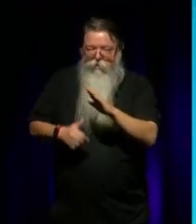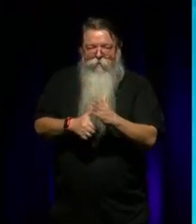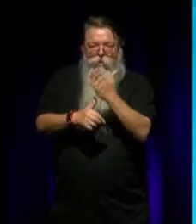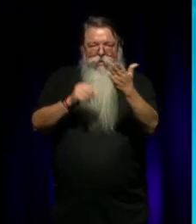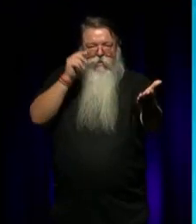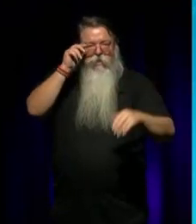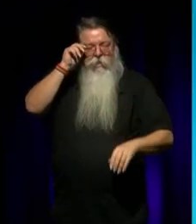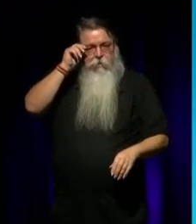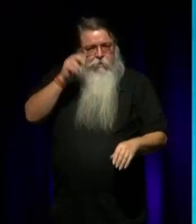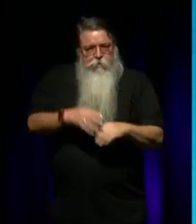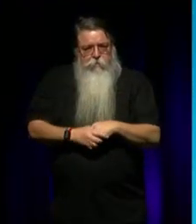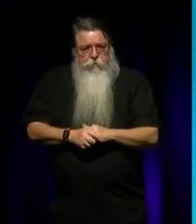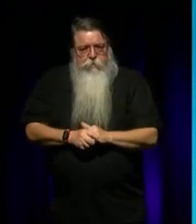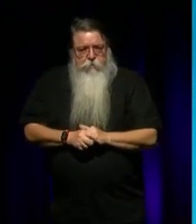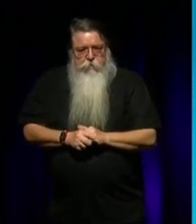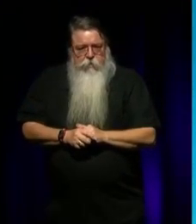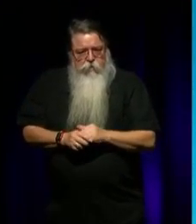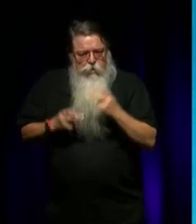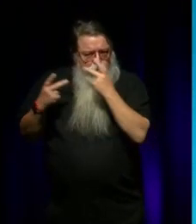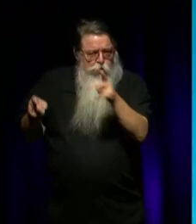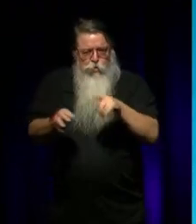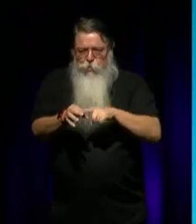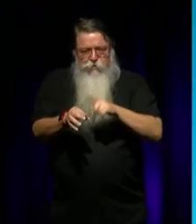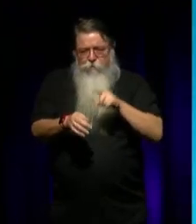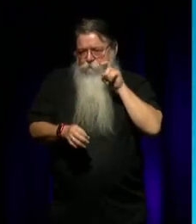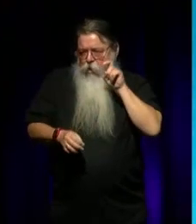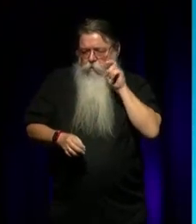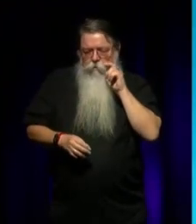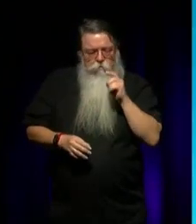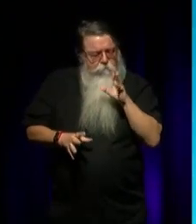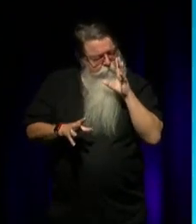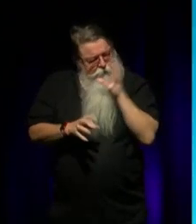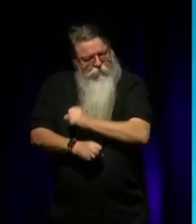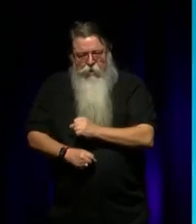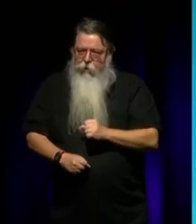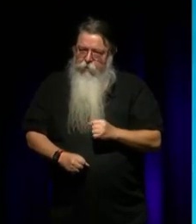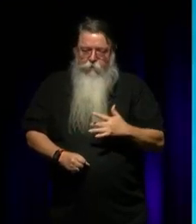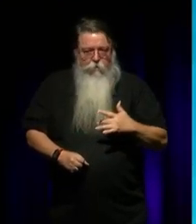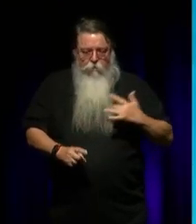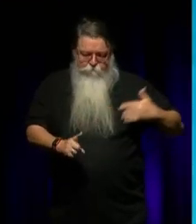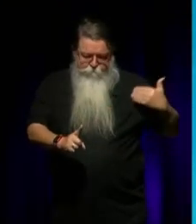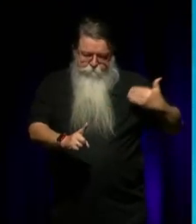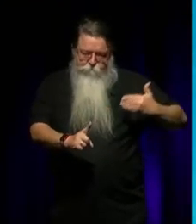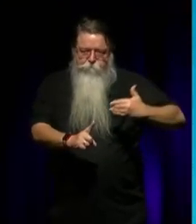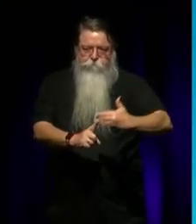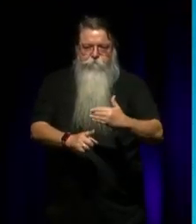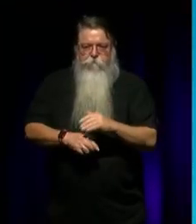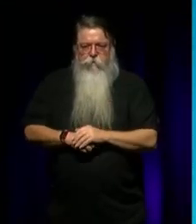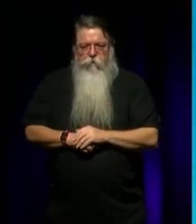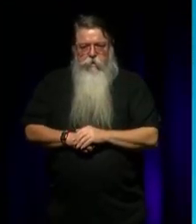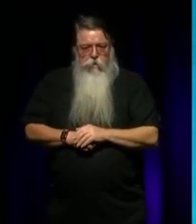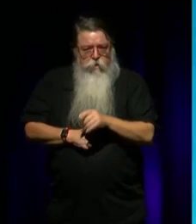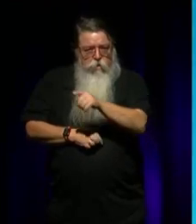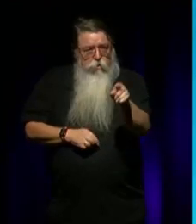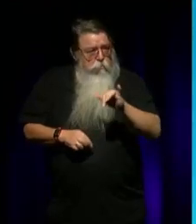and fascinating ways. If you love our thought-provoking talks here at State Library, you may also be interested in an exciting